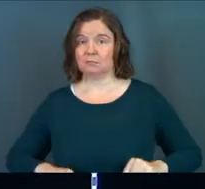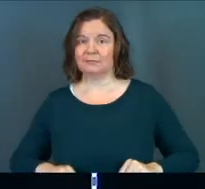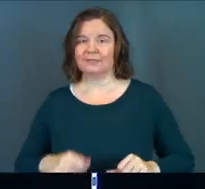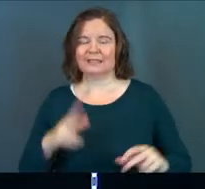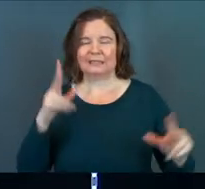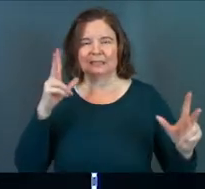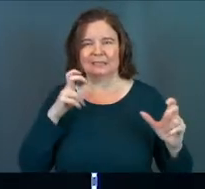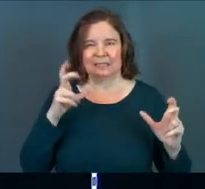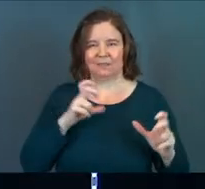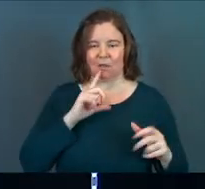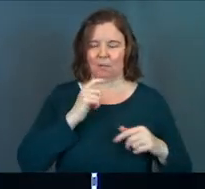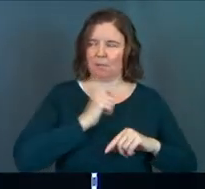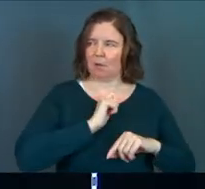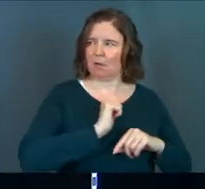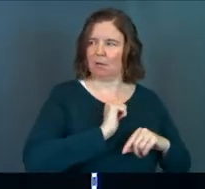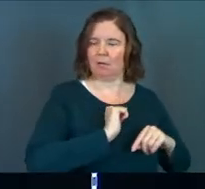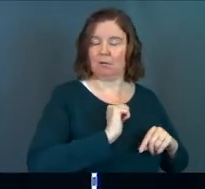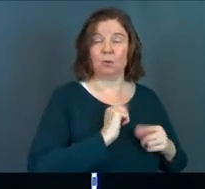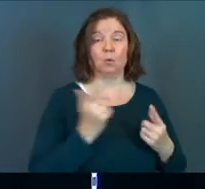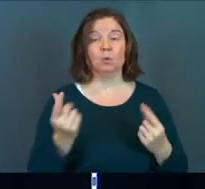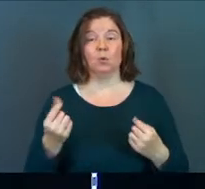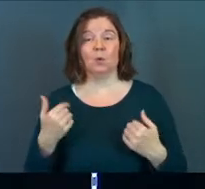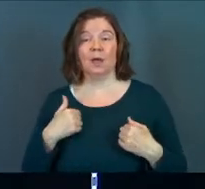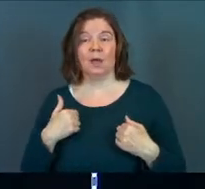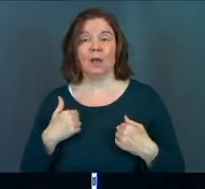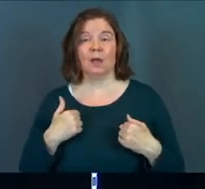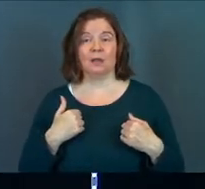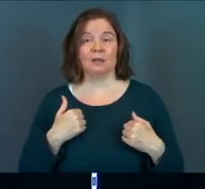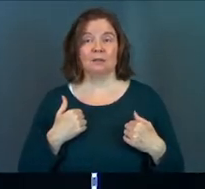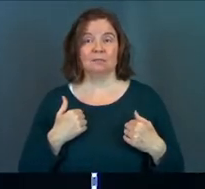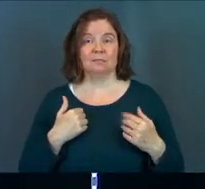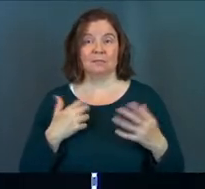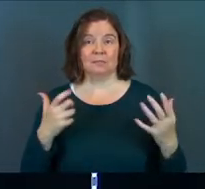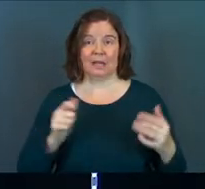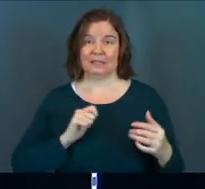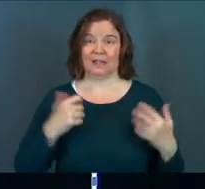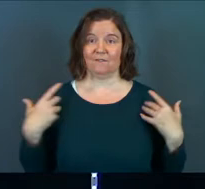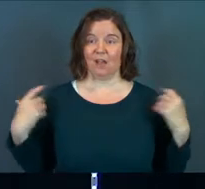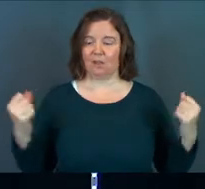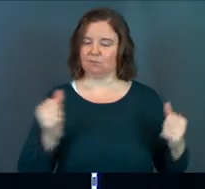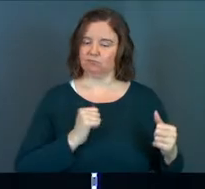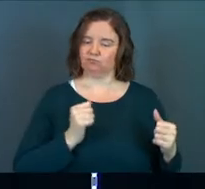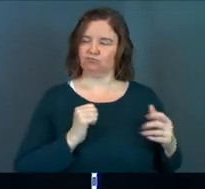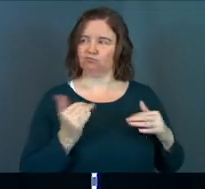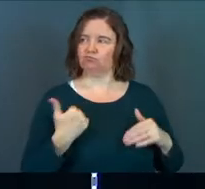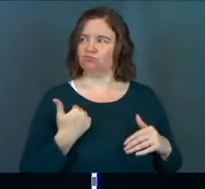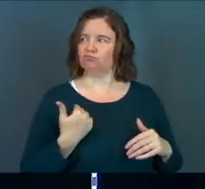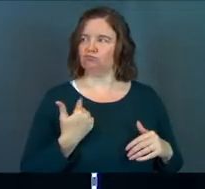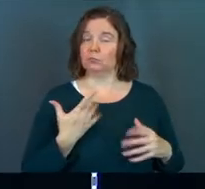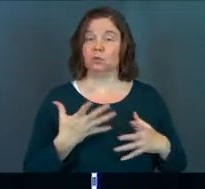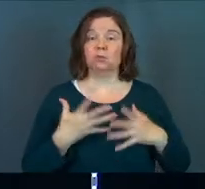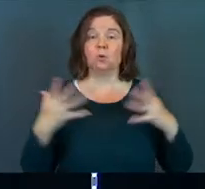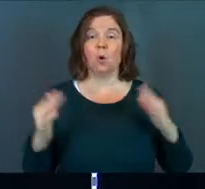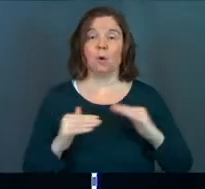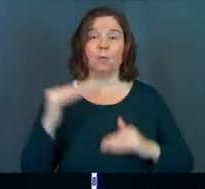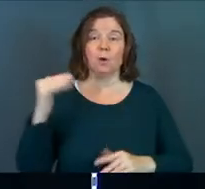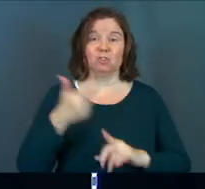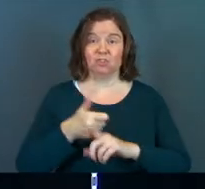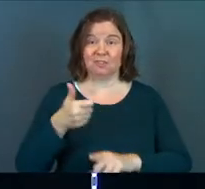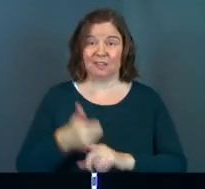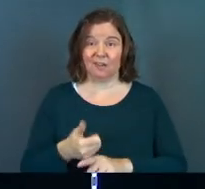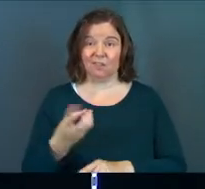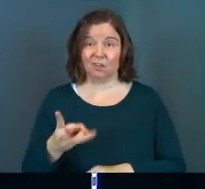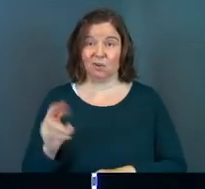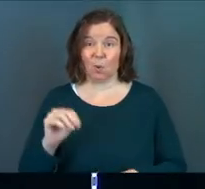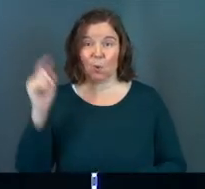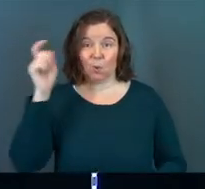is evil. What you're actually doing is having an overwhelming amount of self-confidence, too much self-confidence in yourself,